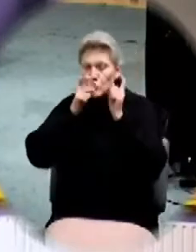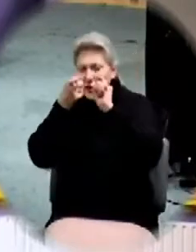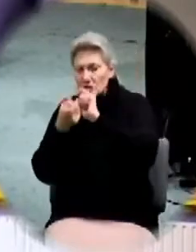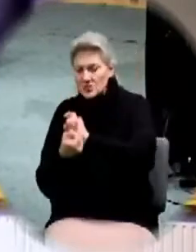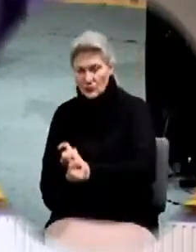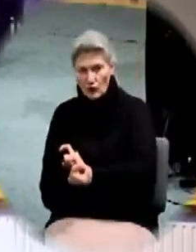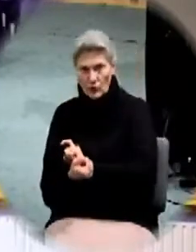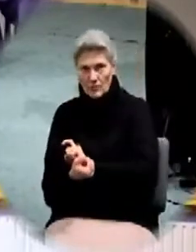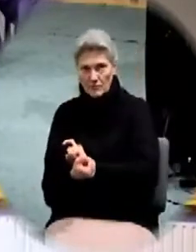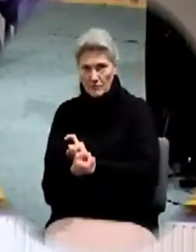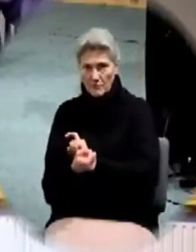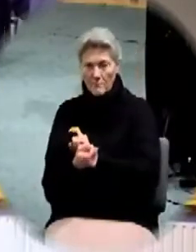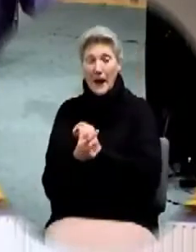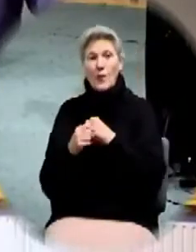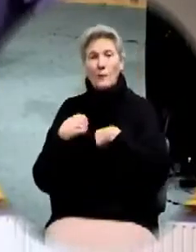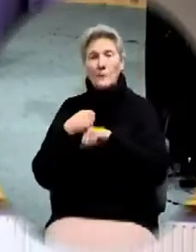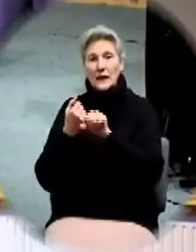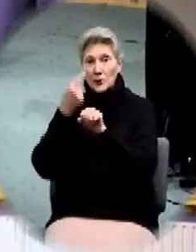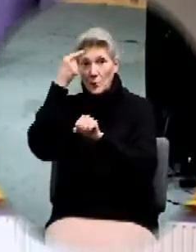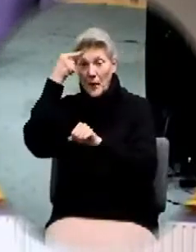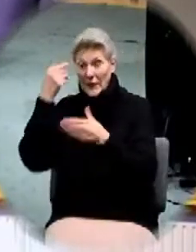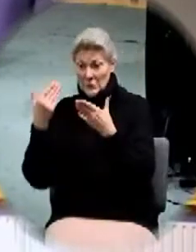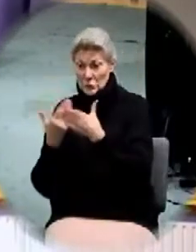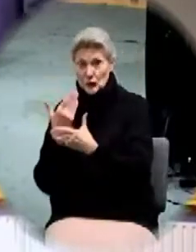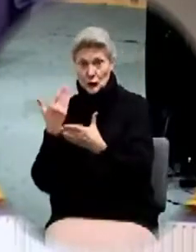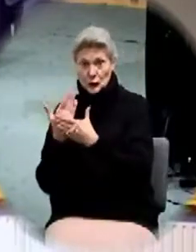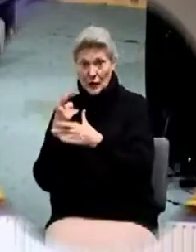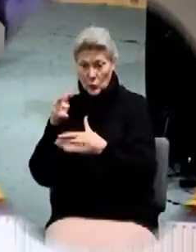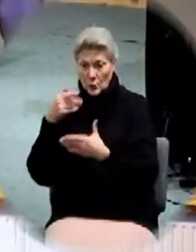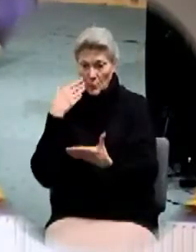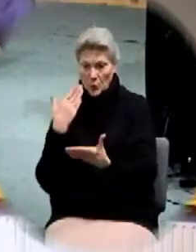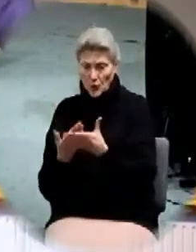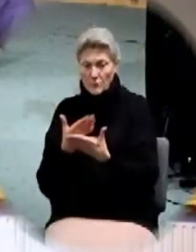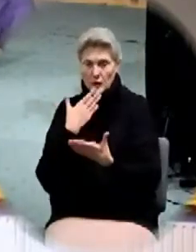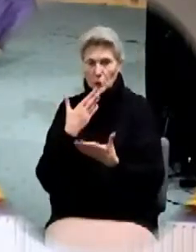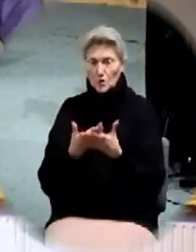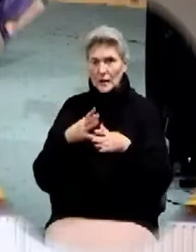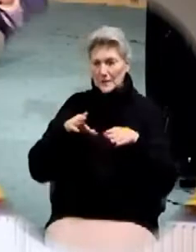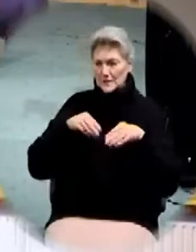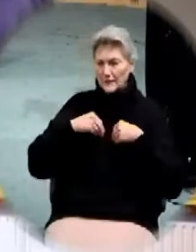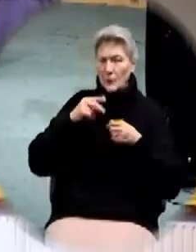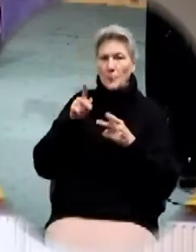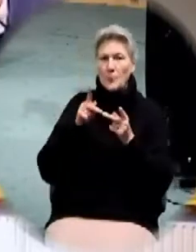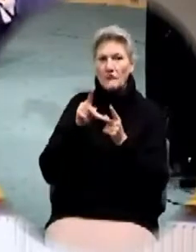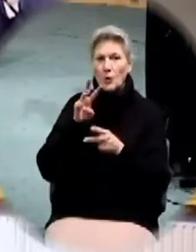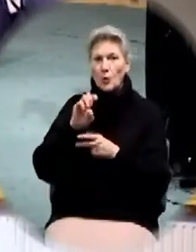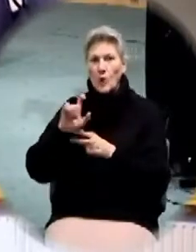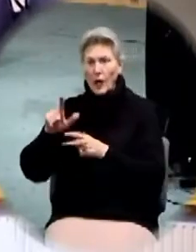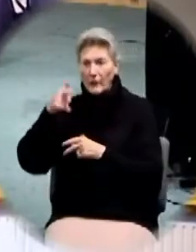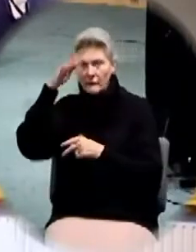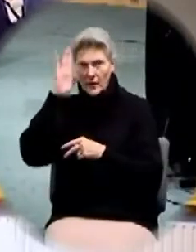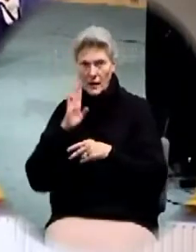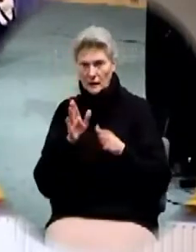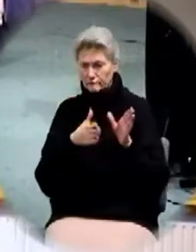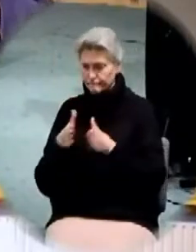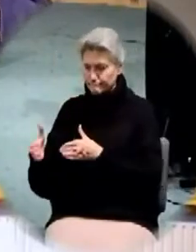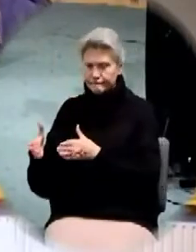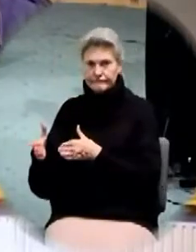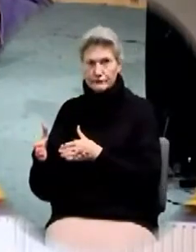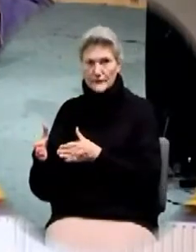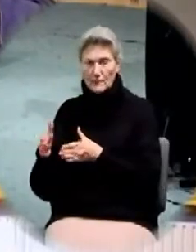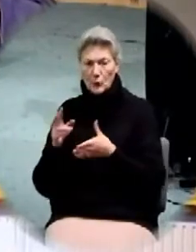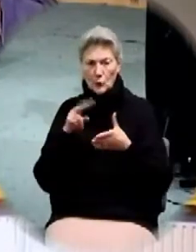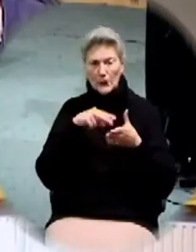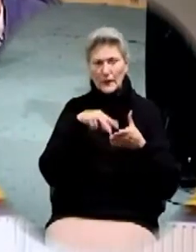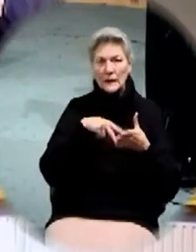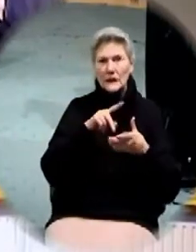be you transformed by the renewing of your mind that you may prove what is that good and acceptable and perfect will of God I want to read that in another